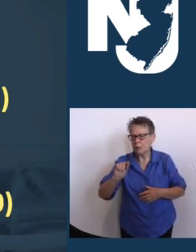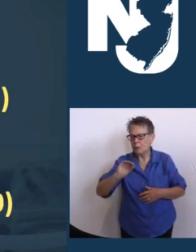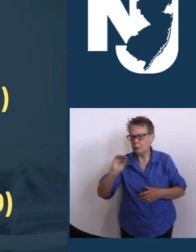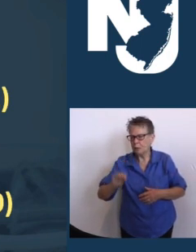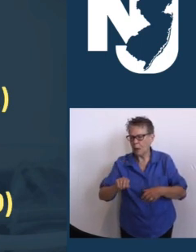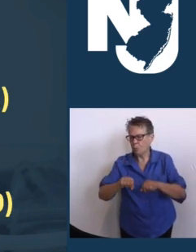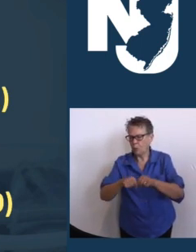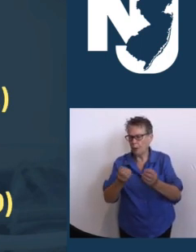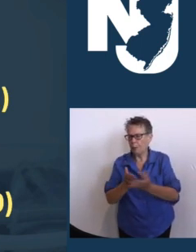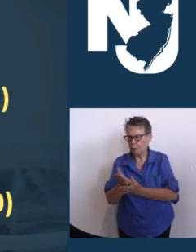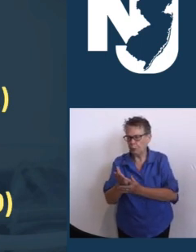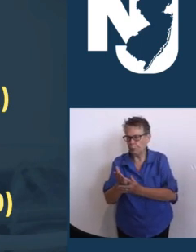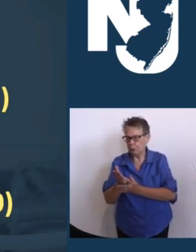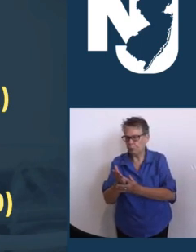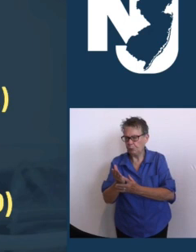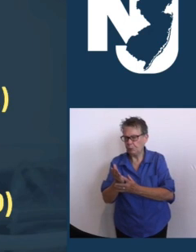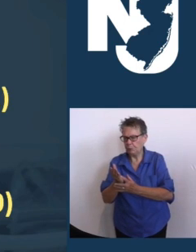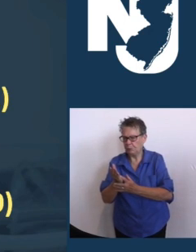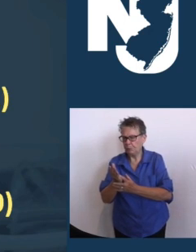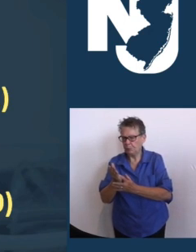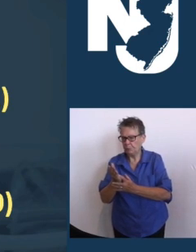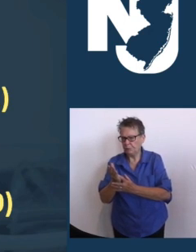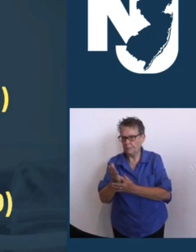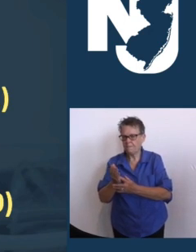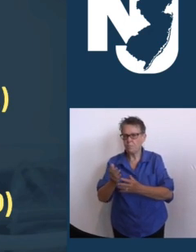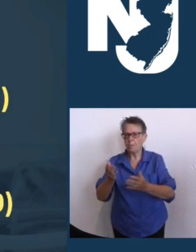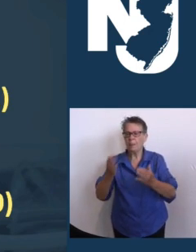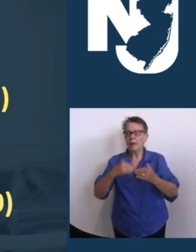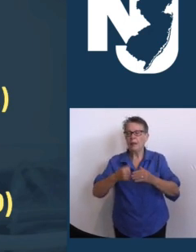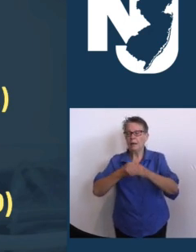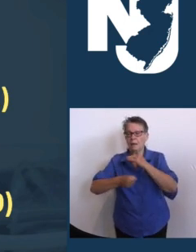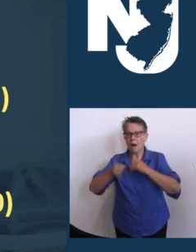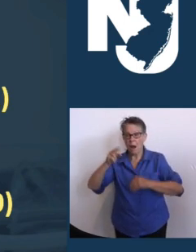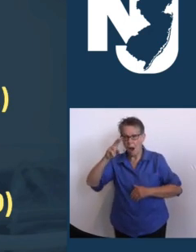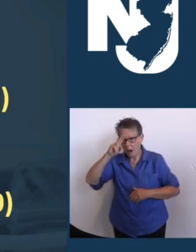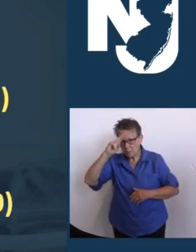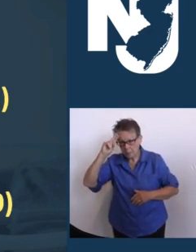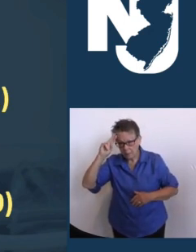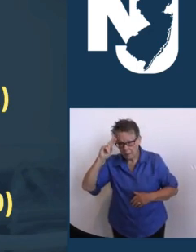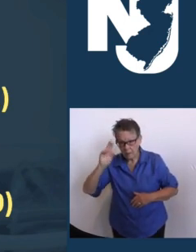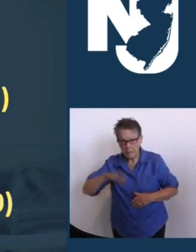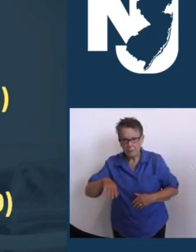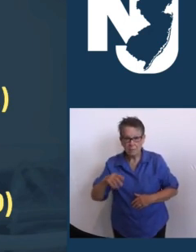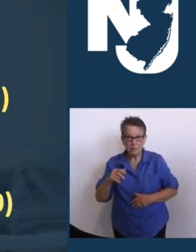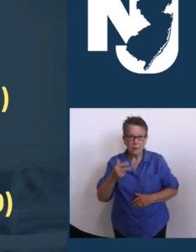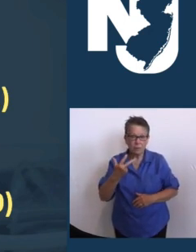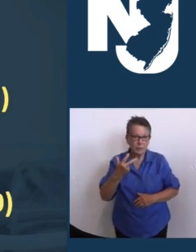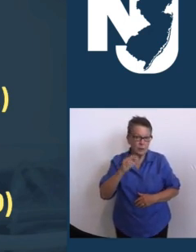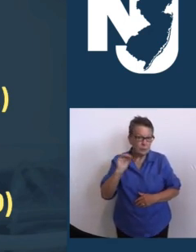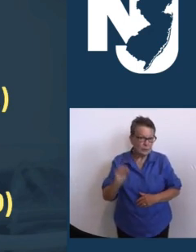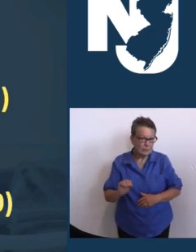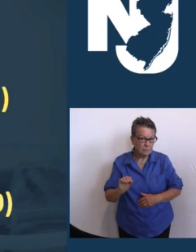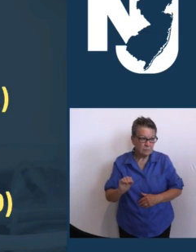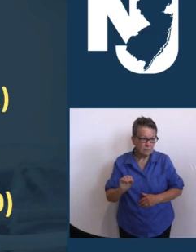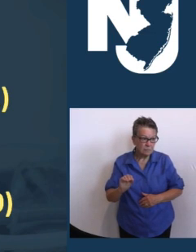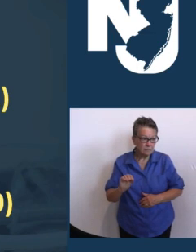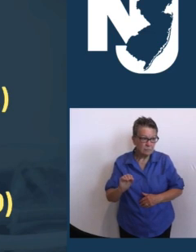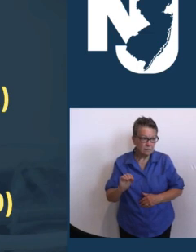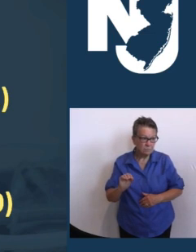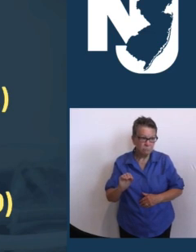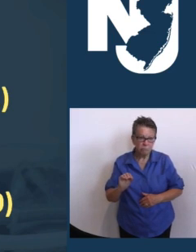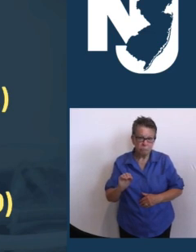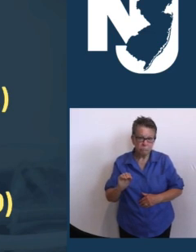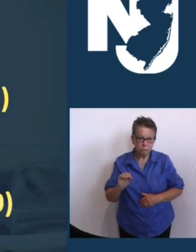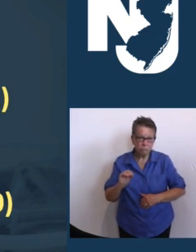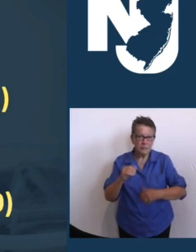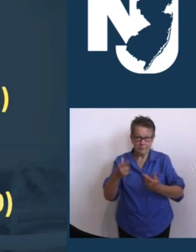If you look at hospitalizations, it looks like it's a little bit over 3 percent were vaccinated individuals,